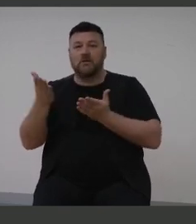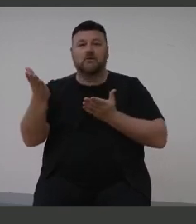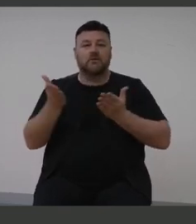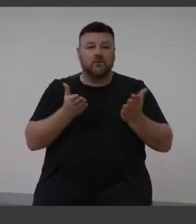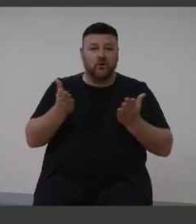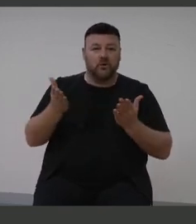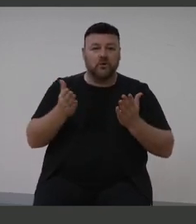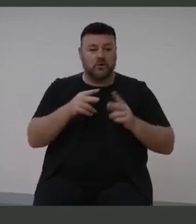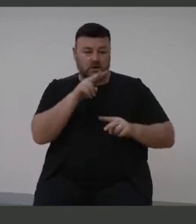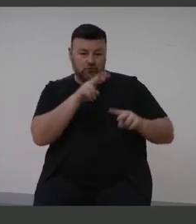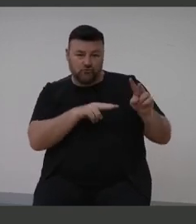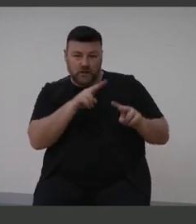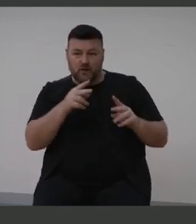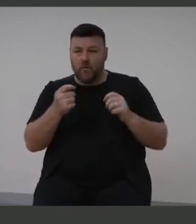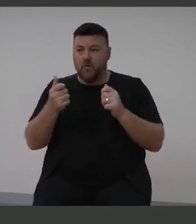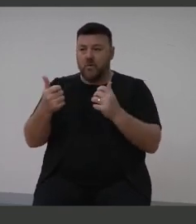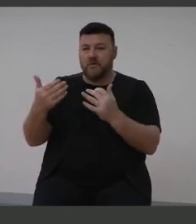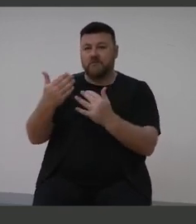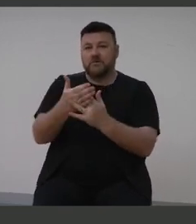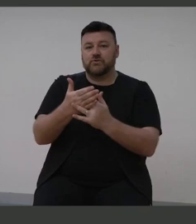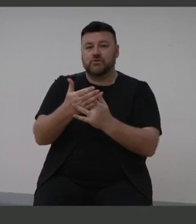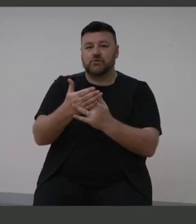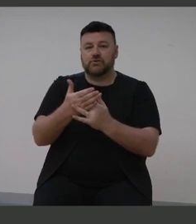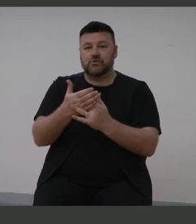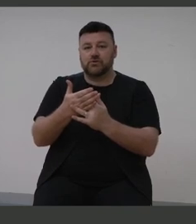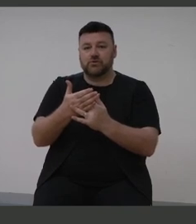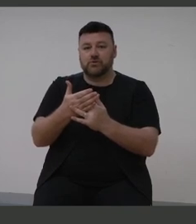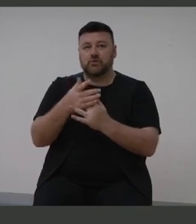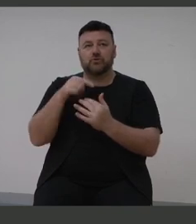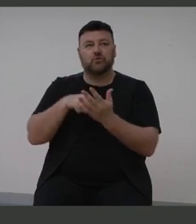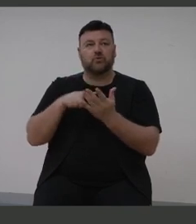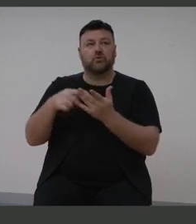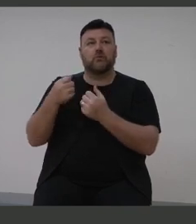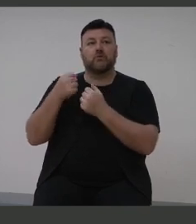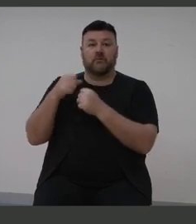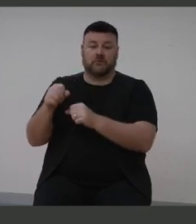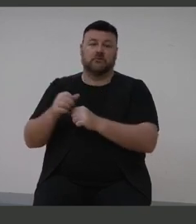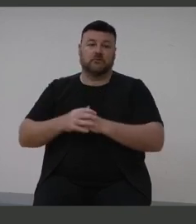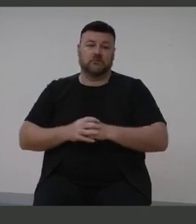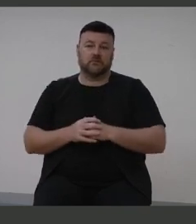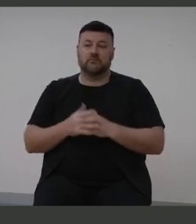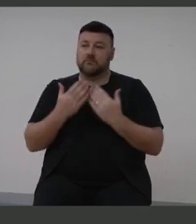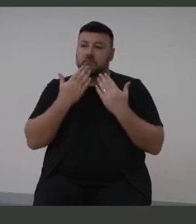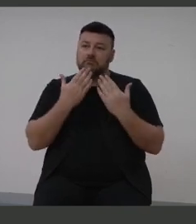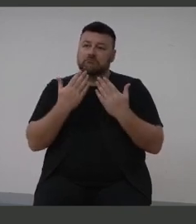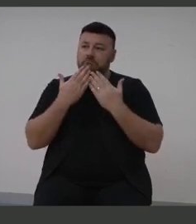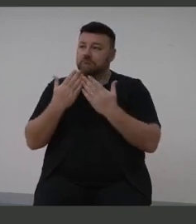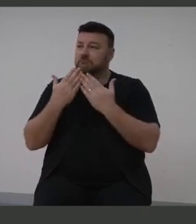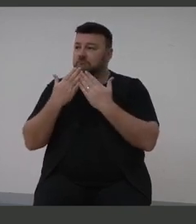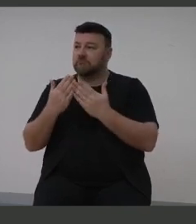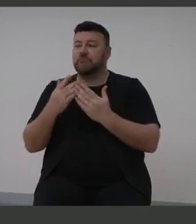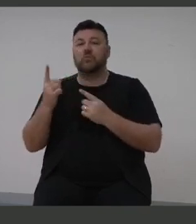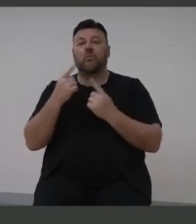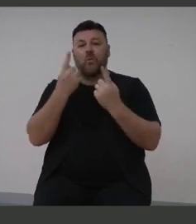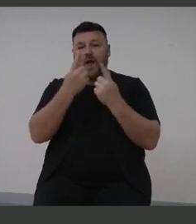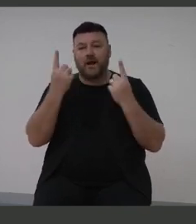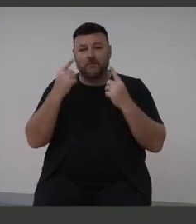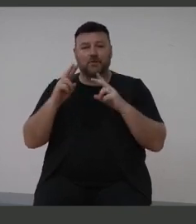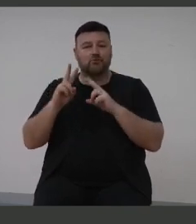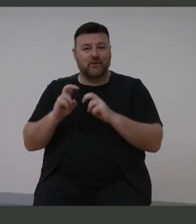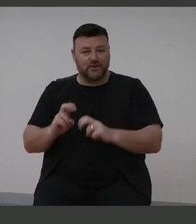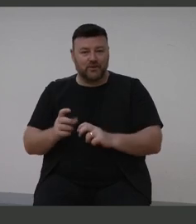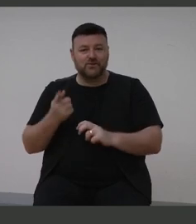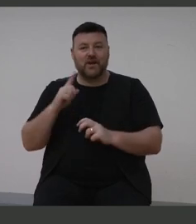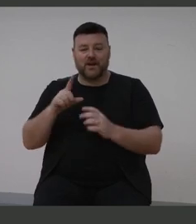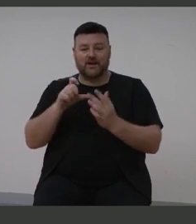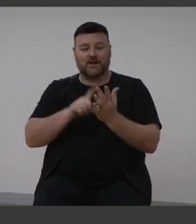screening, the early intervention, the preventative strategies in place. So thank you to all the academics and researchers